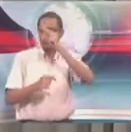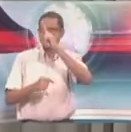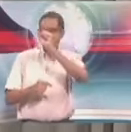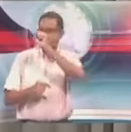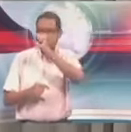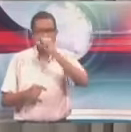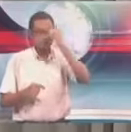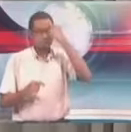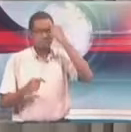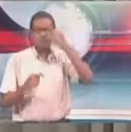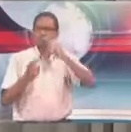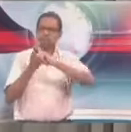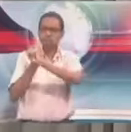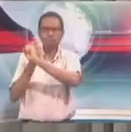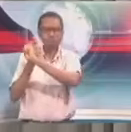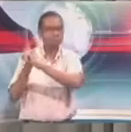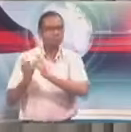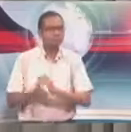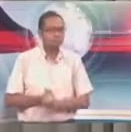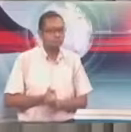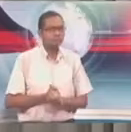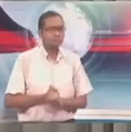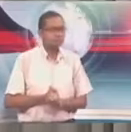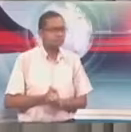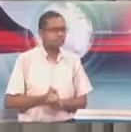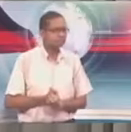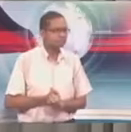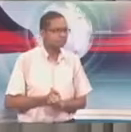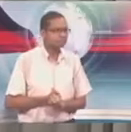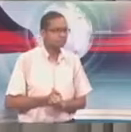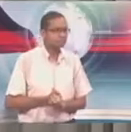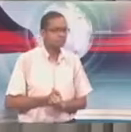and Tobago. Minister Cox, thank you very much. Thank you very much. Thank you very much, Minister. Thank